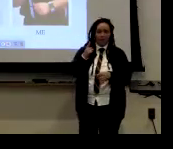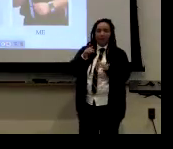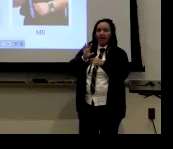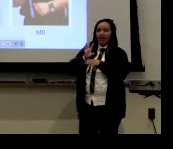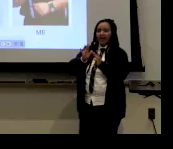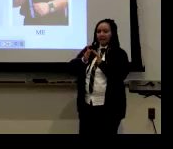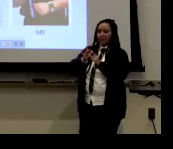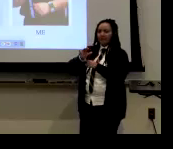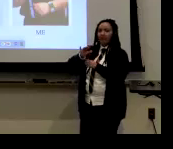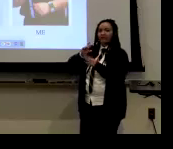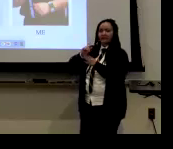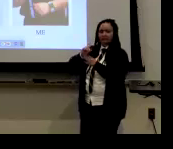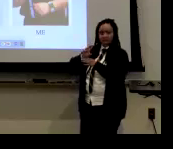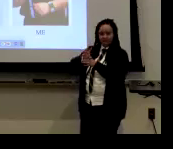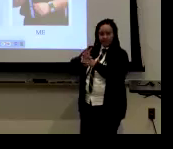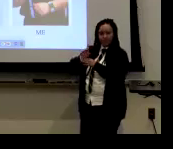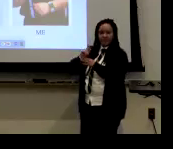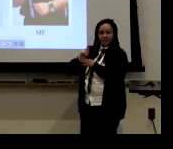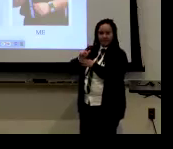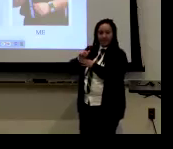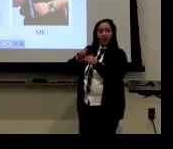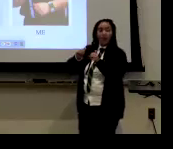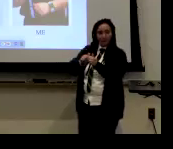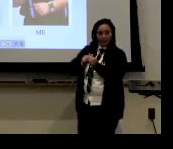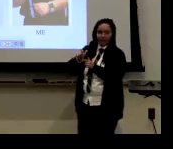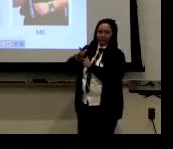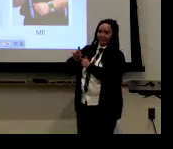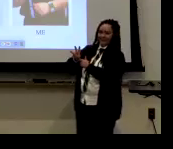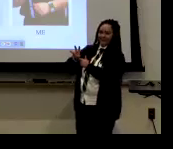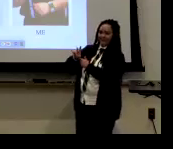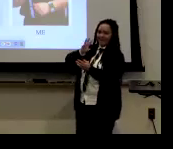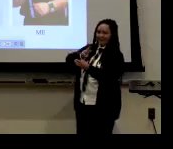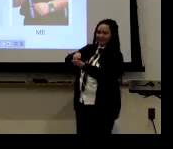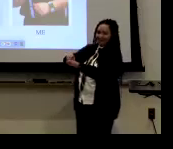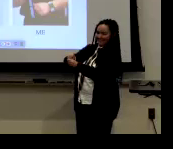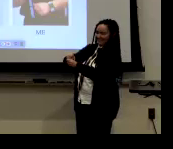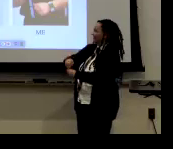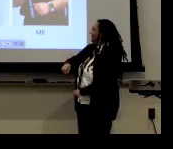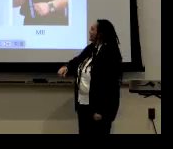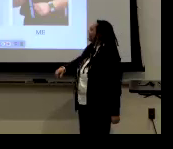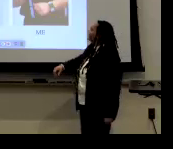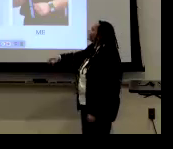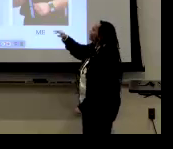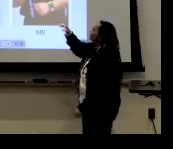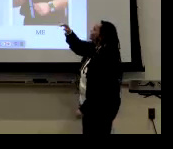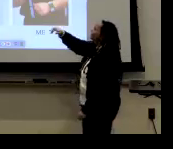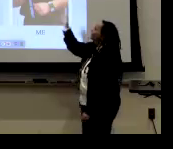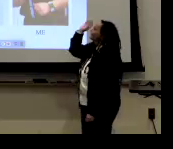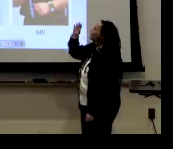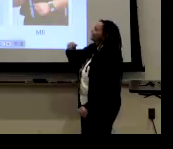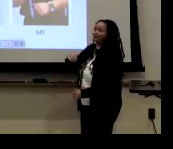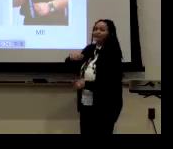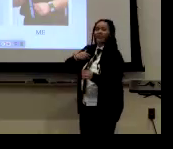So now we're going to focus on only one part of the internet data from the 27